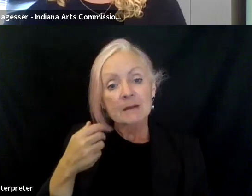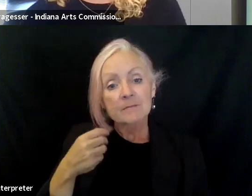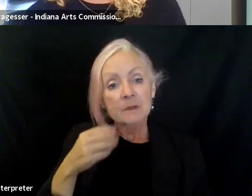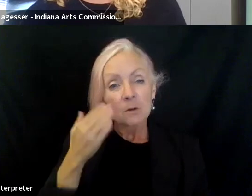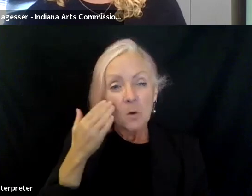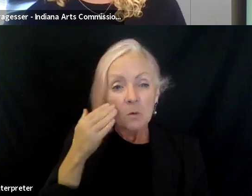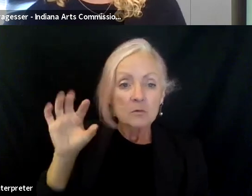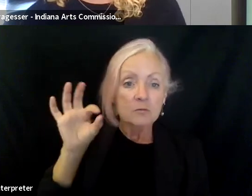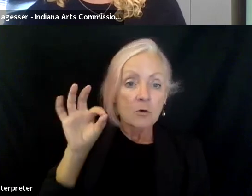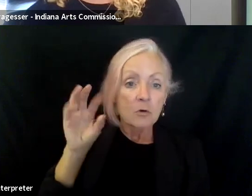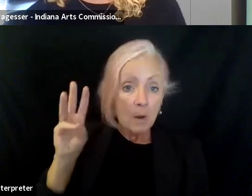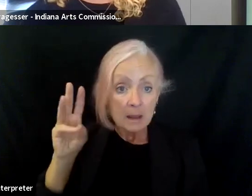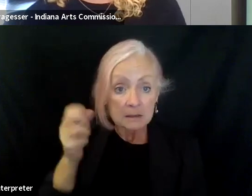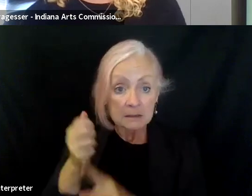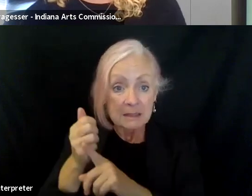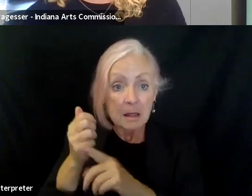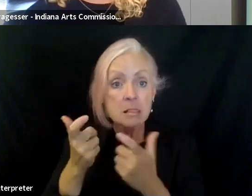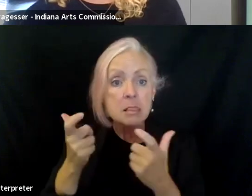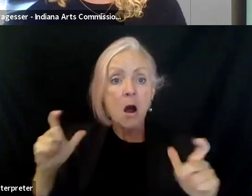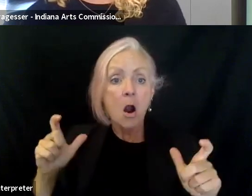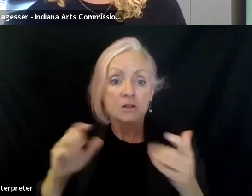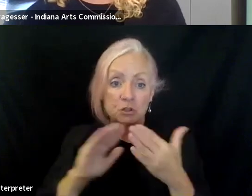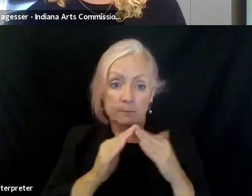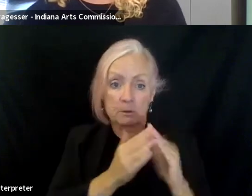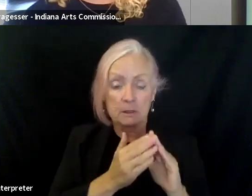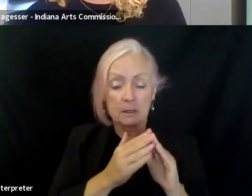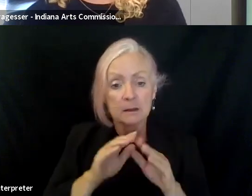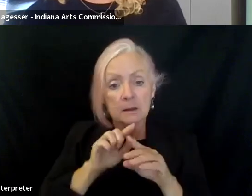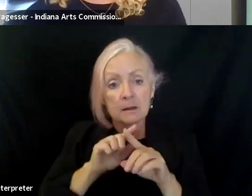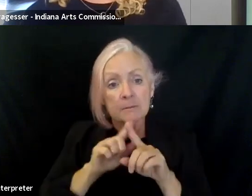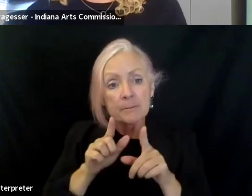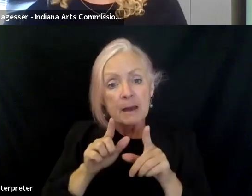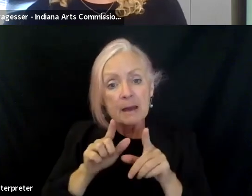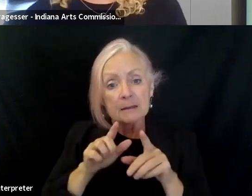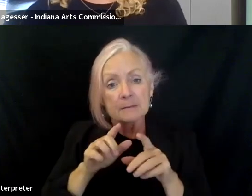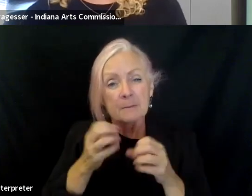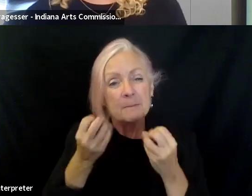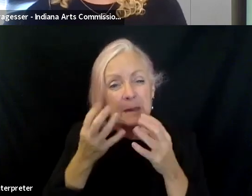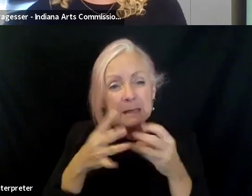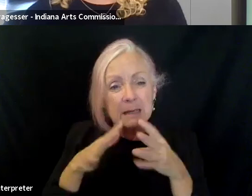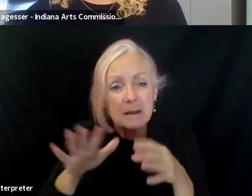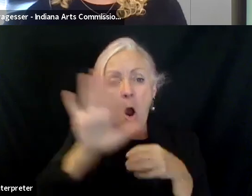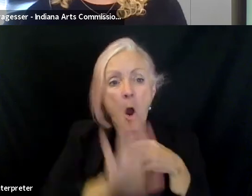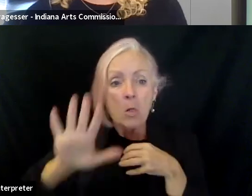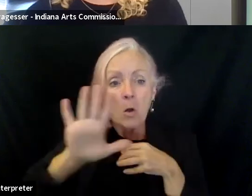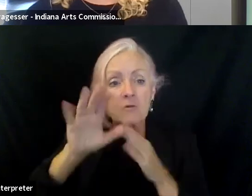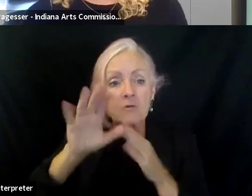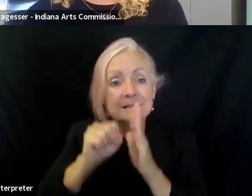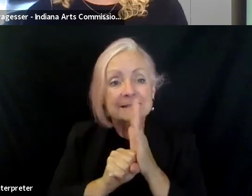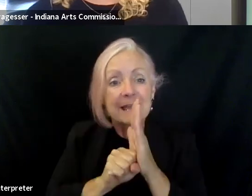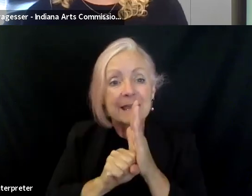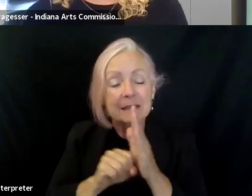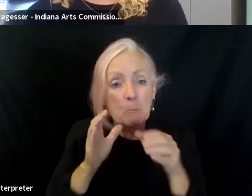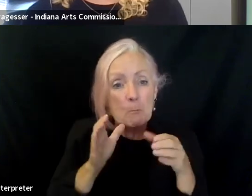community, right? And there's a lot of really small communities in the state. Um, and one of our friends who's